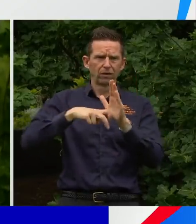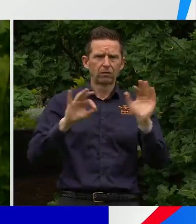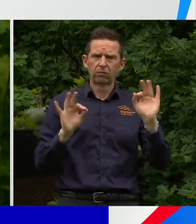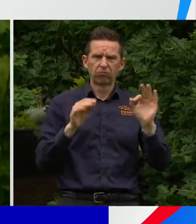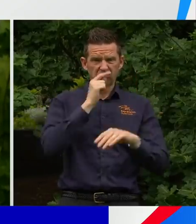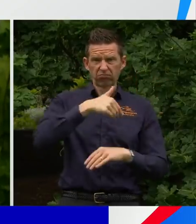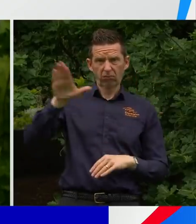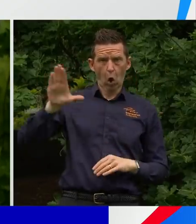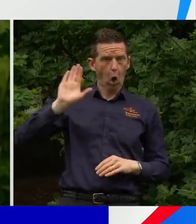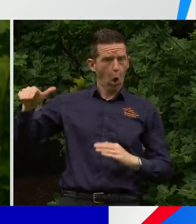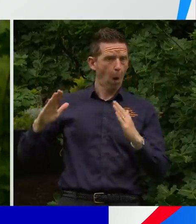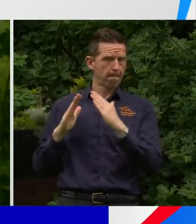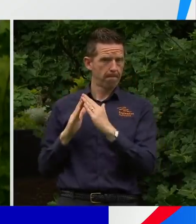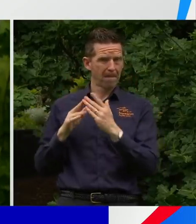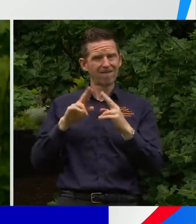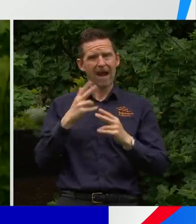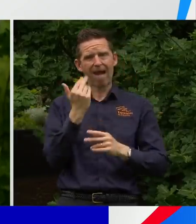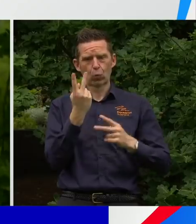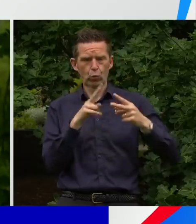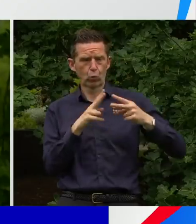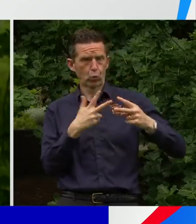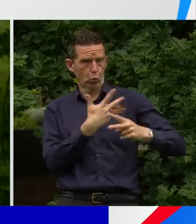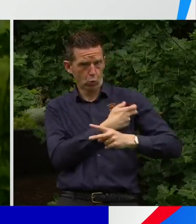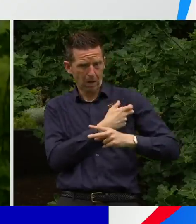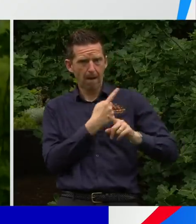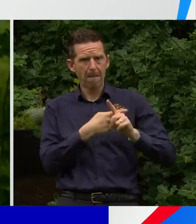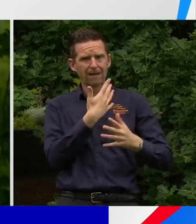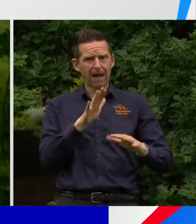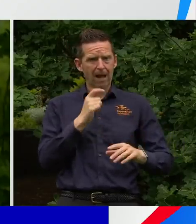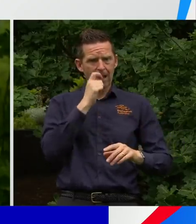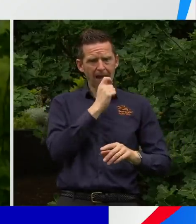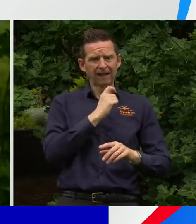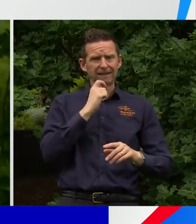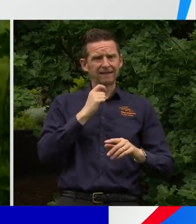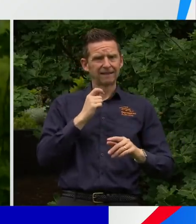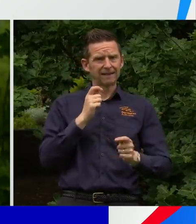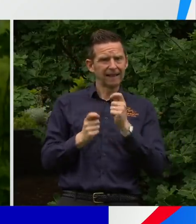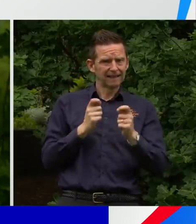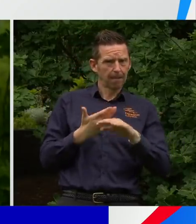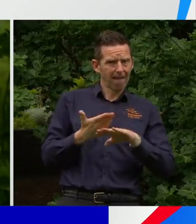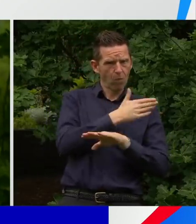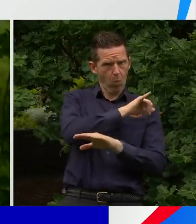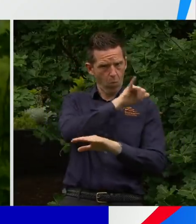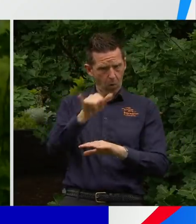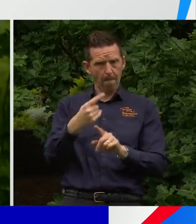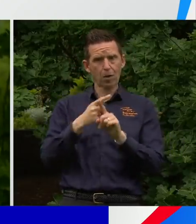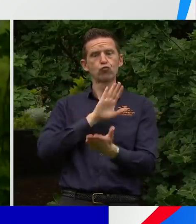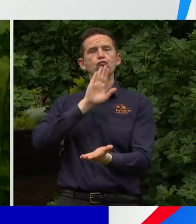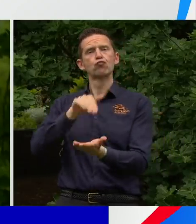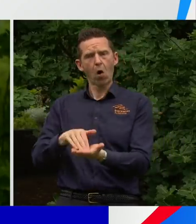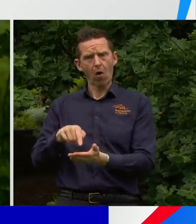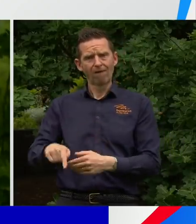if they are double vaxxed and if they have tested before the flight and if they get a test within 24 hours of arriving home.